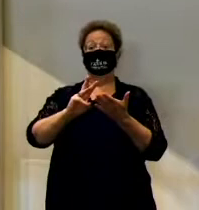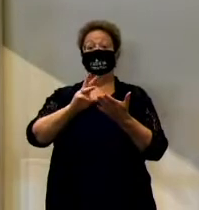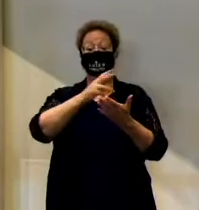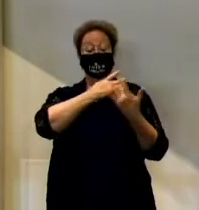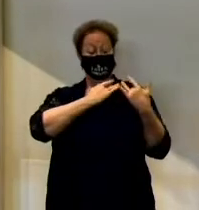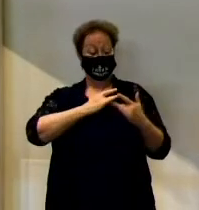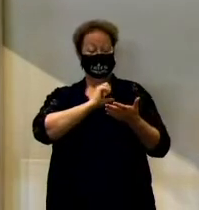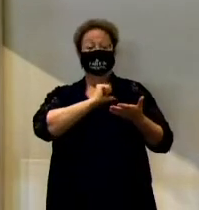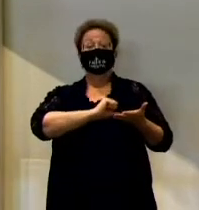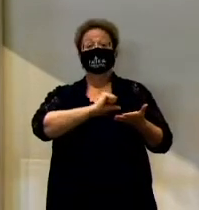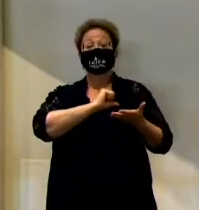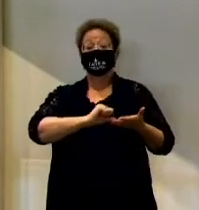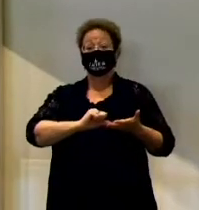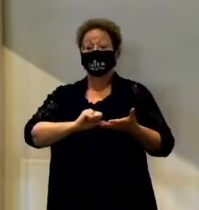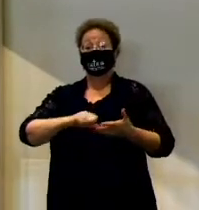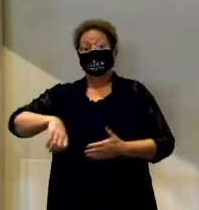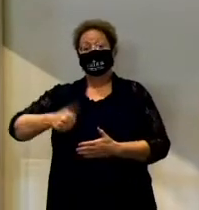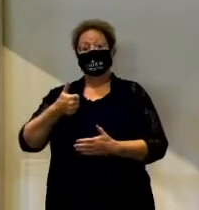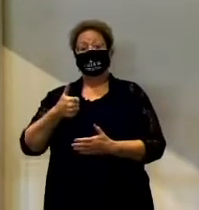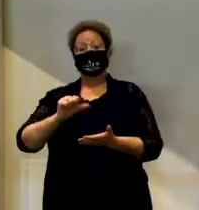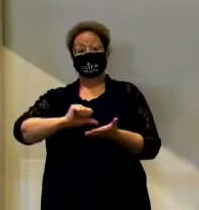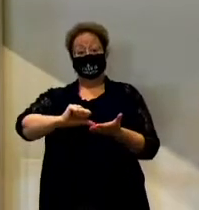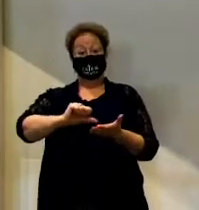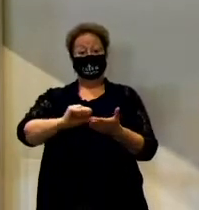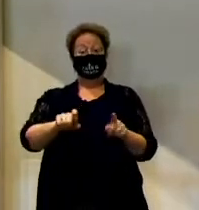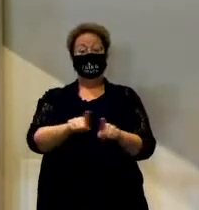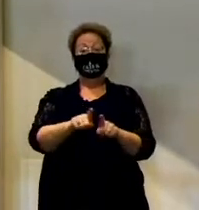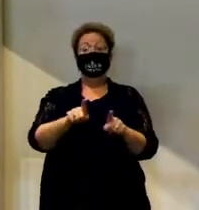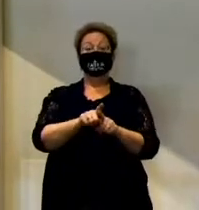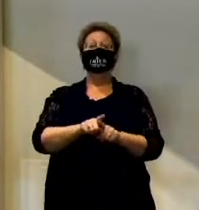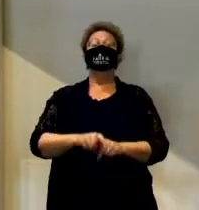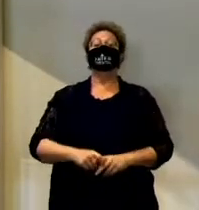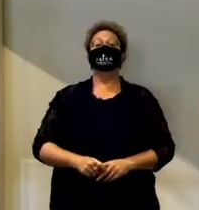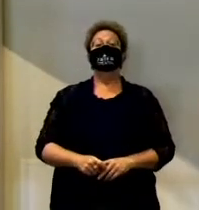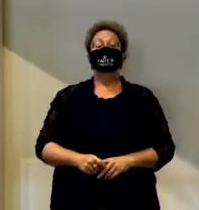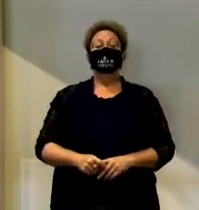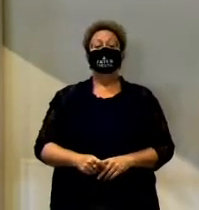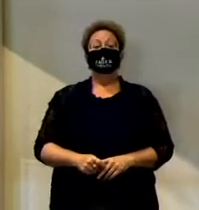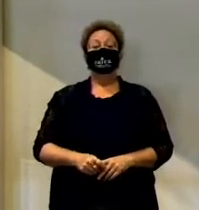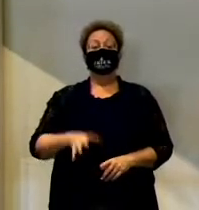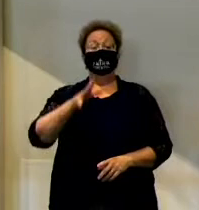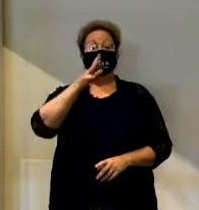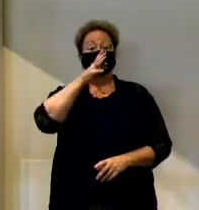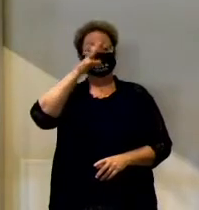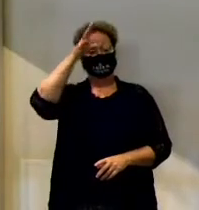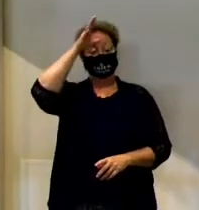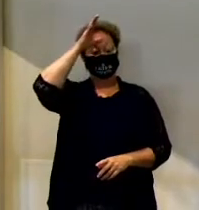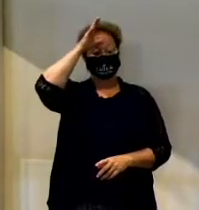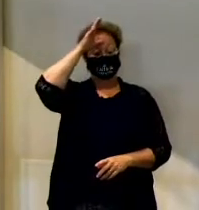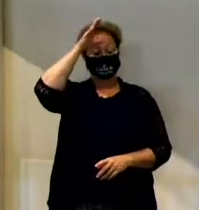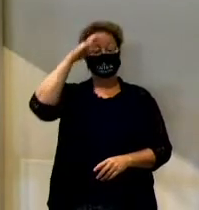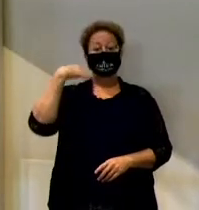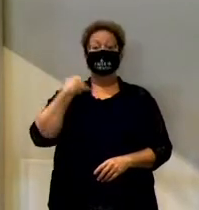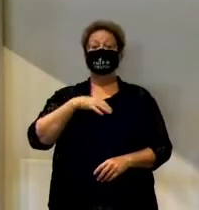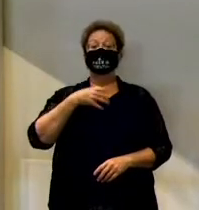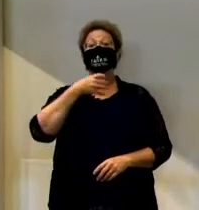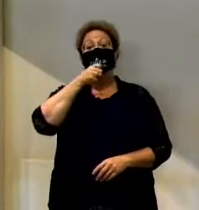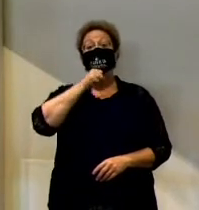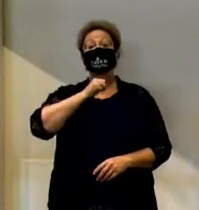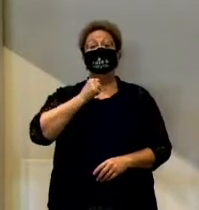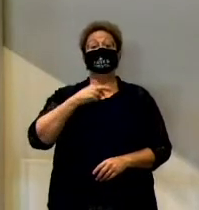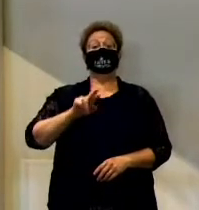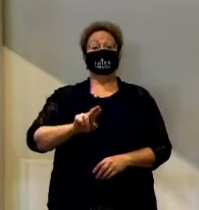she had to have some additional surgeries for some health issues that she had. My mom and dad were technically over the age